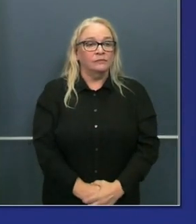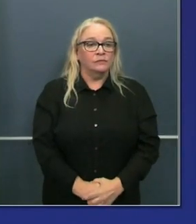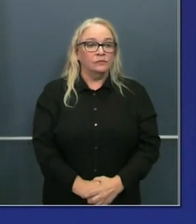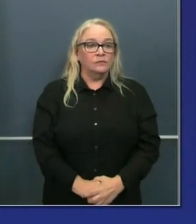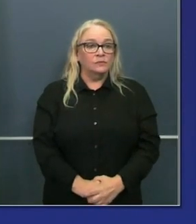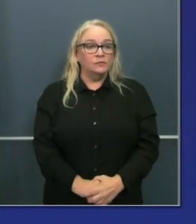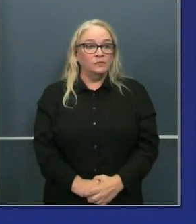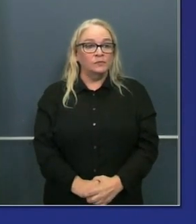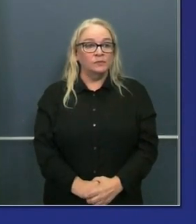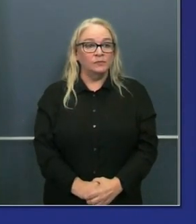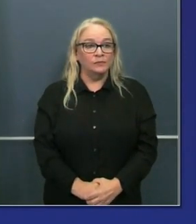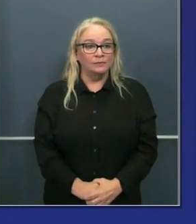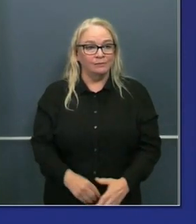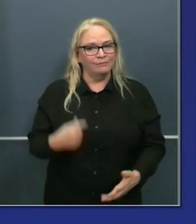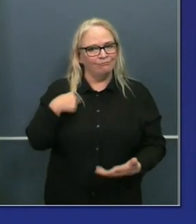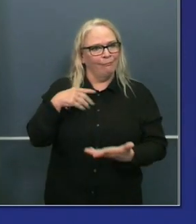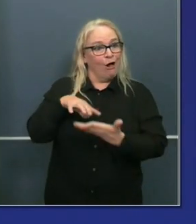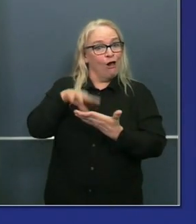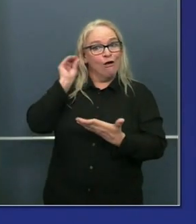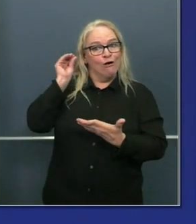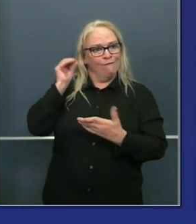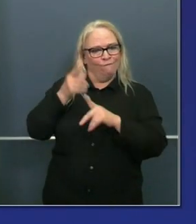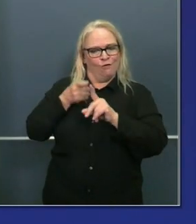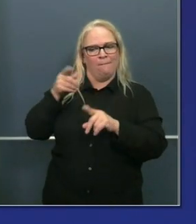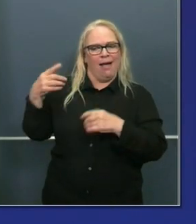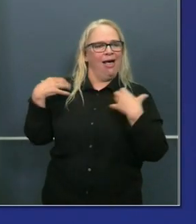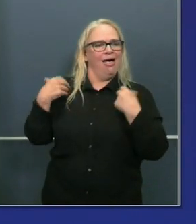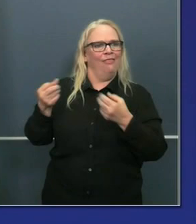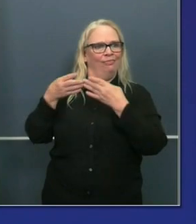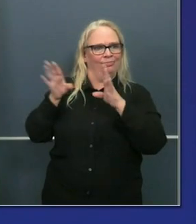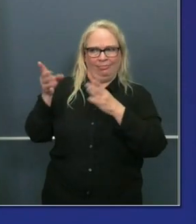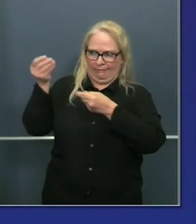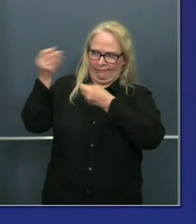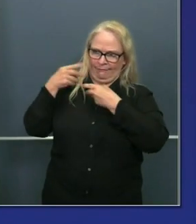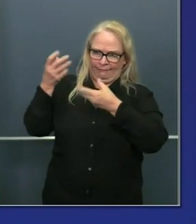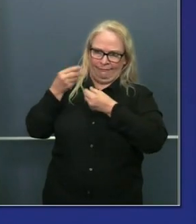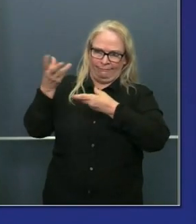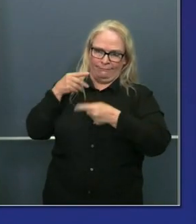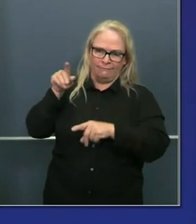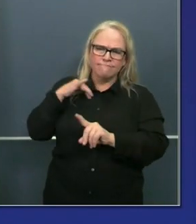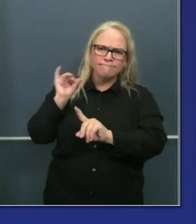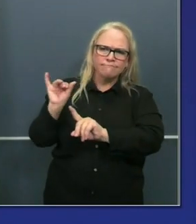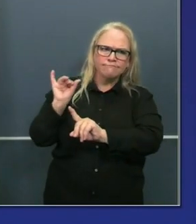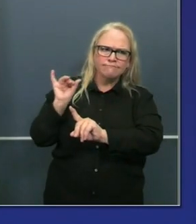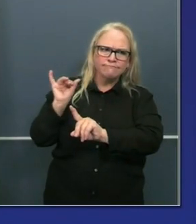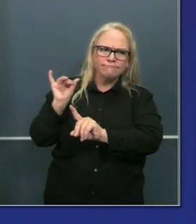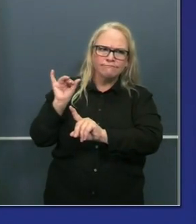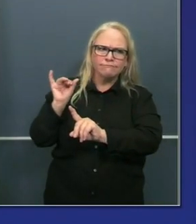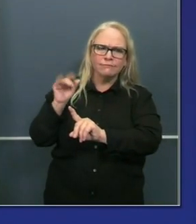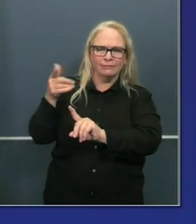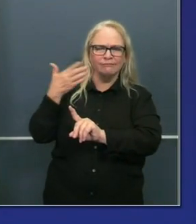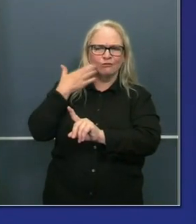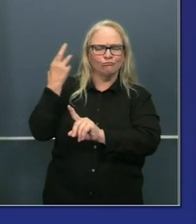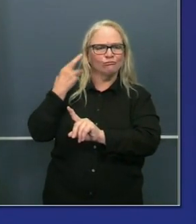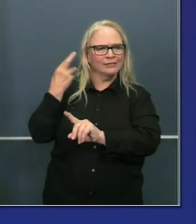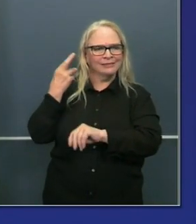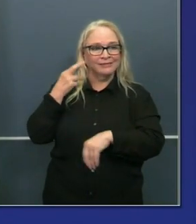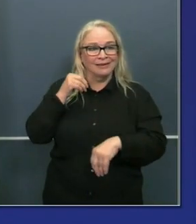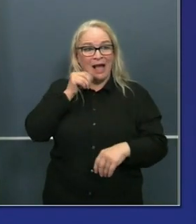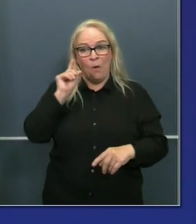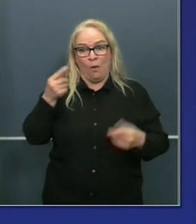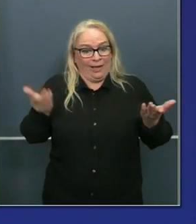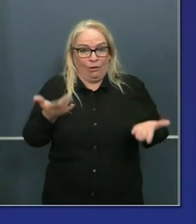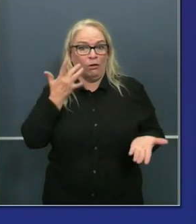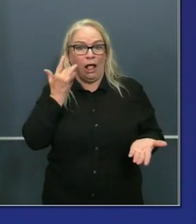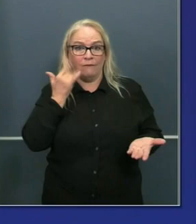and from evidence that has been grounded and provided to us all across the world, not just across